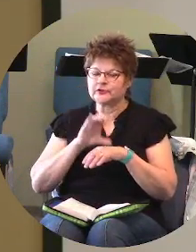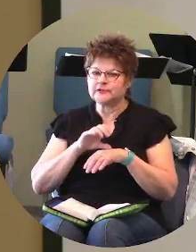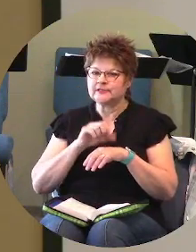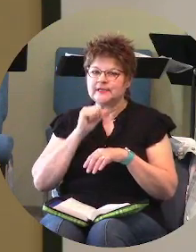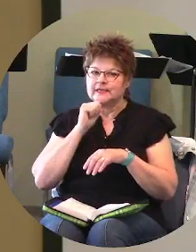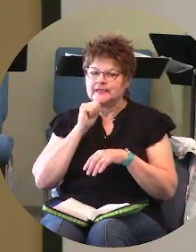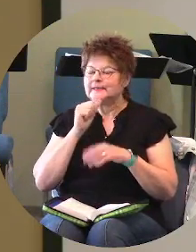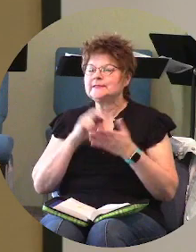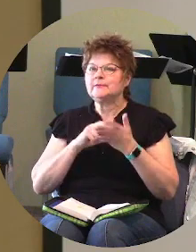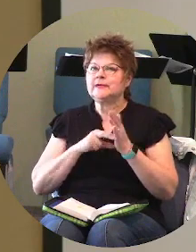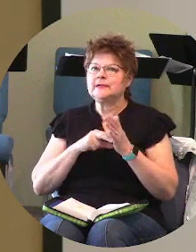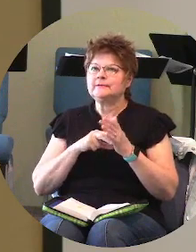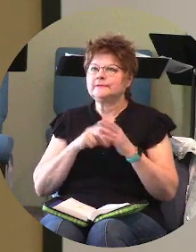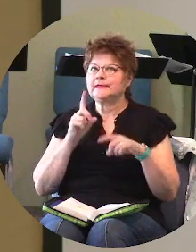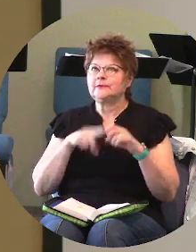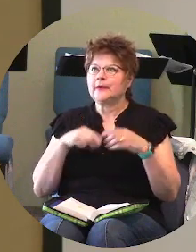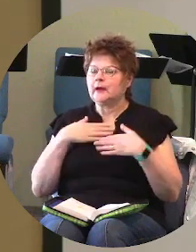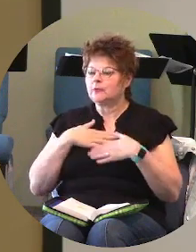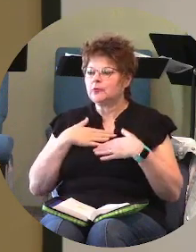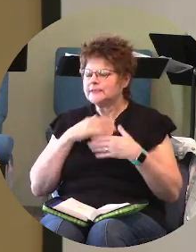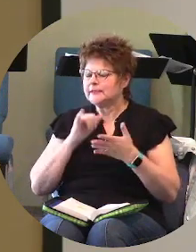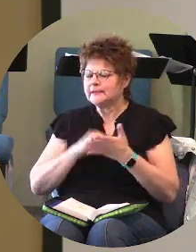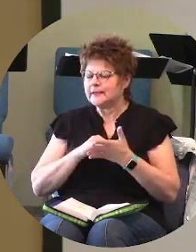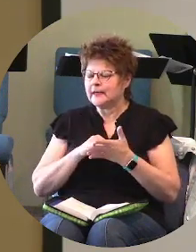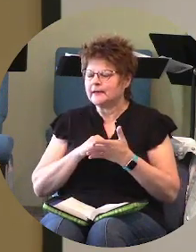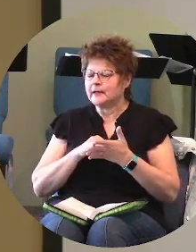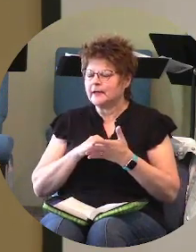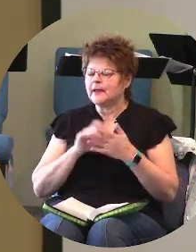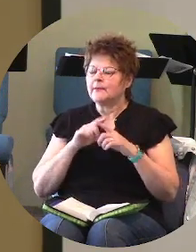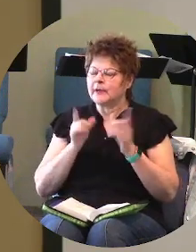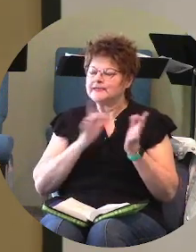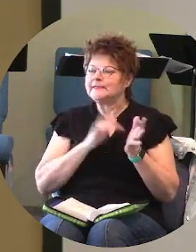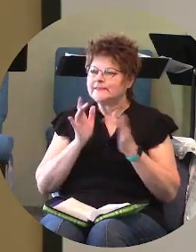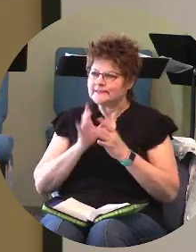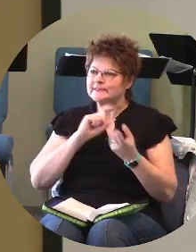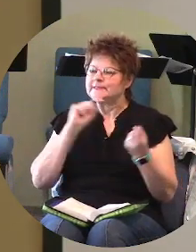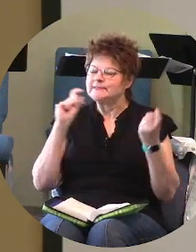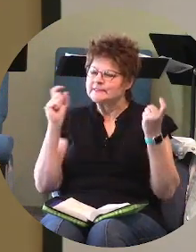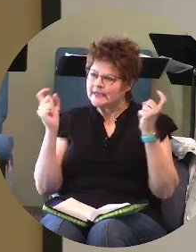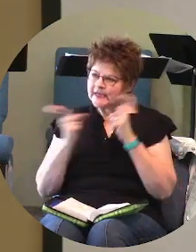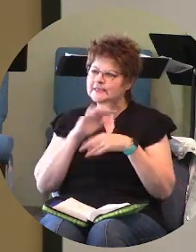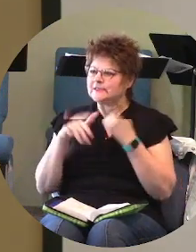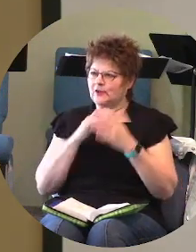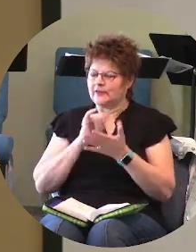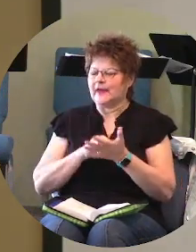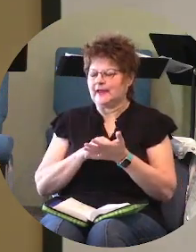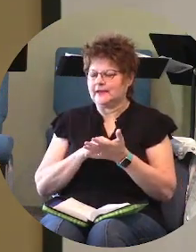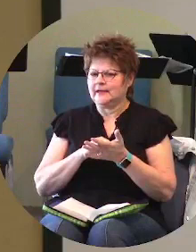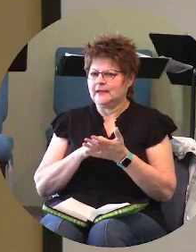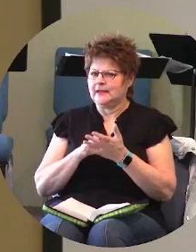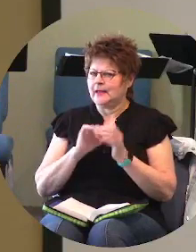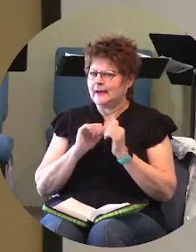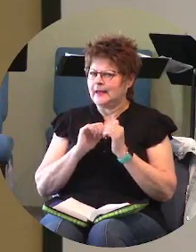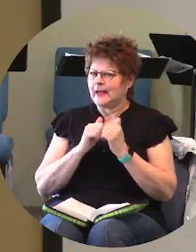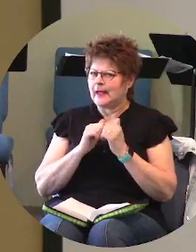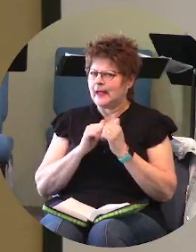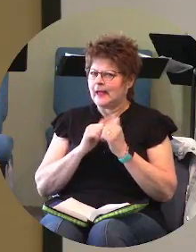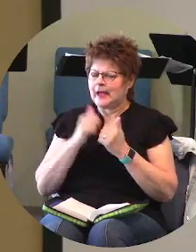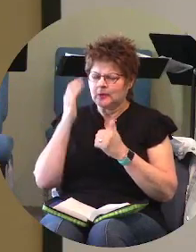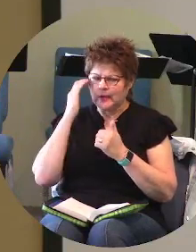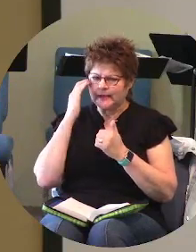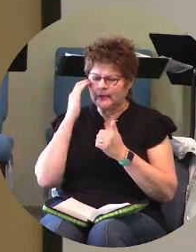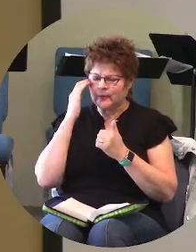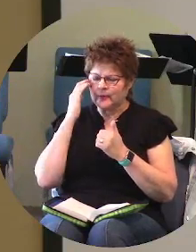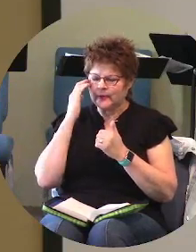appreciate that but but that's jesus changed all that and how do i know that because it